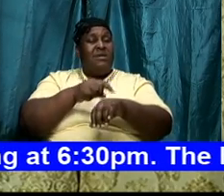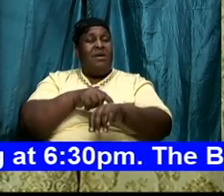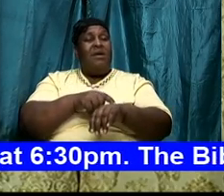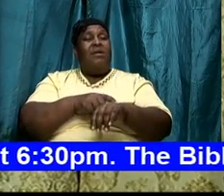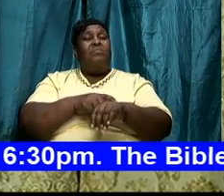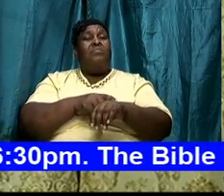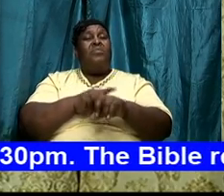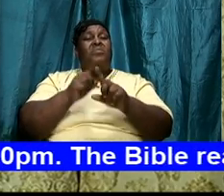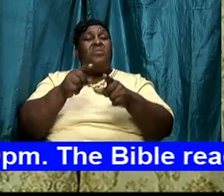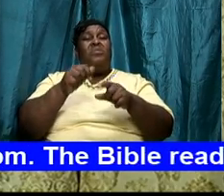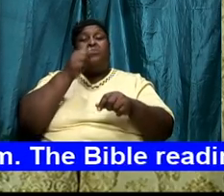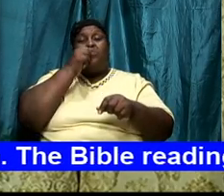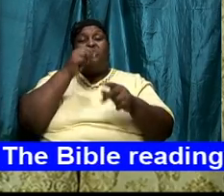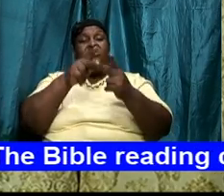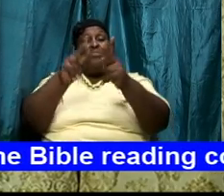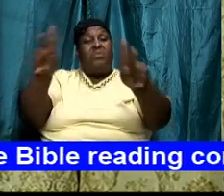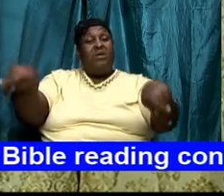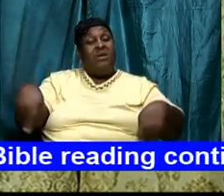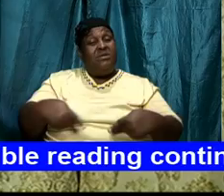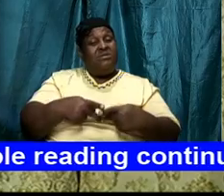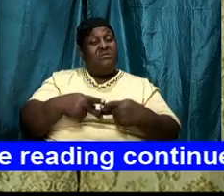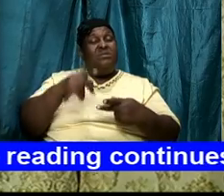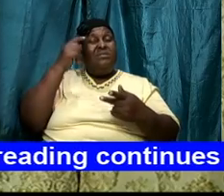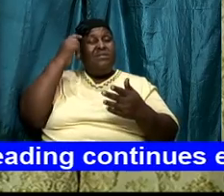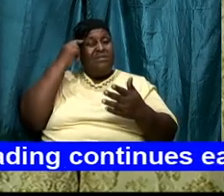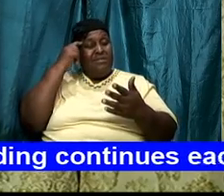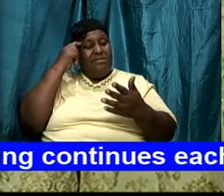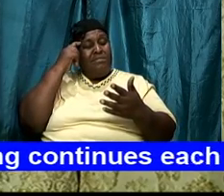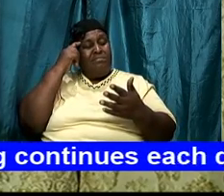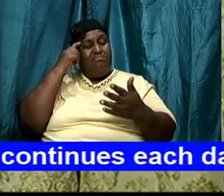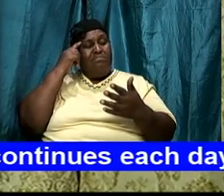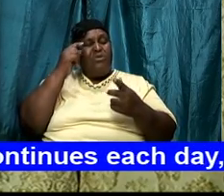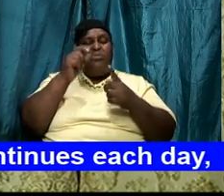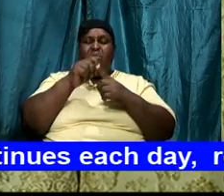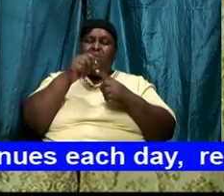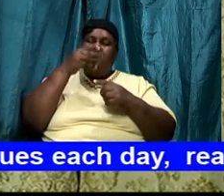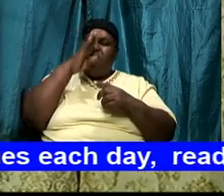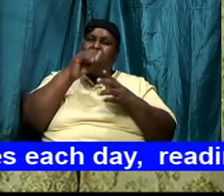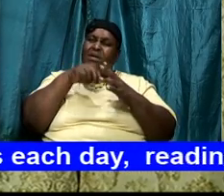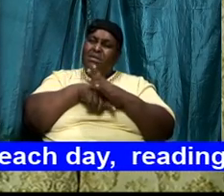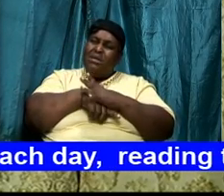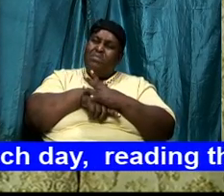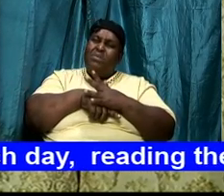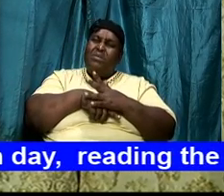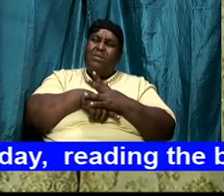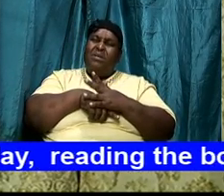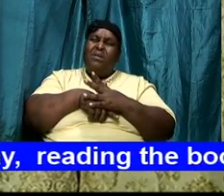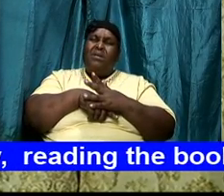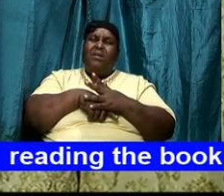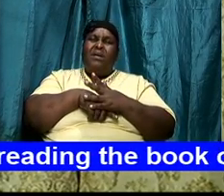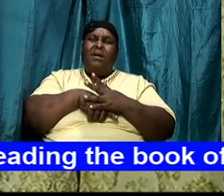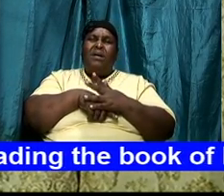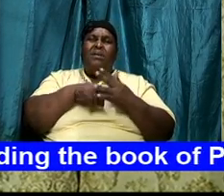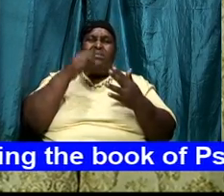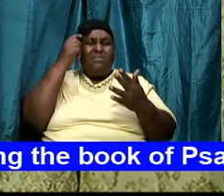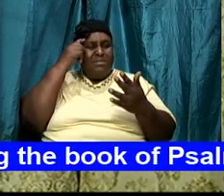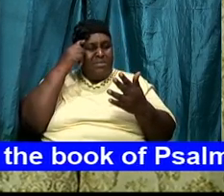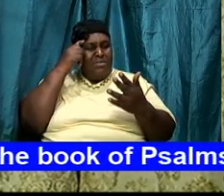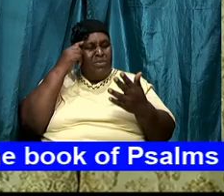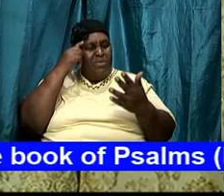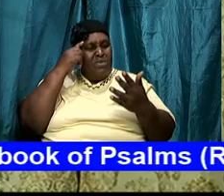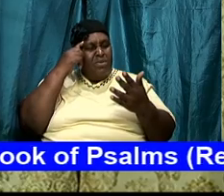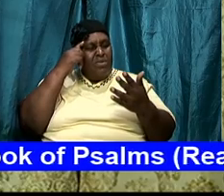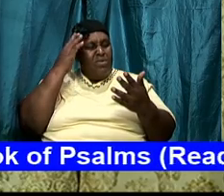go into a quiet place think about it deeply see what it is saying what is God saying here and what is it that